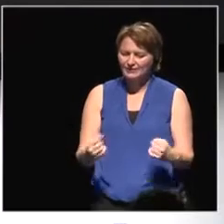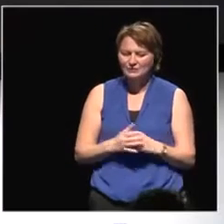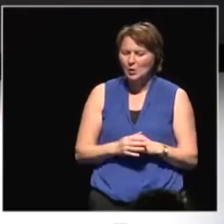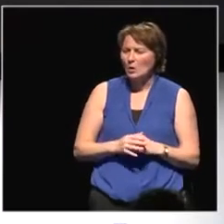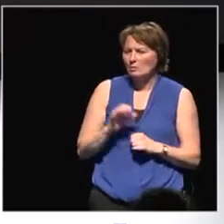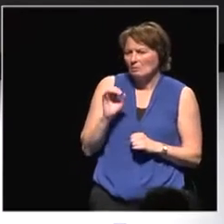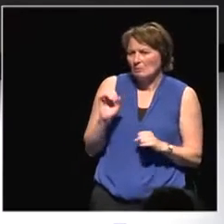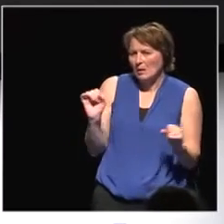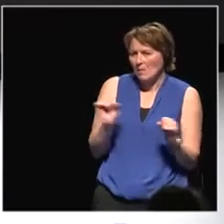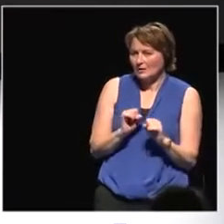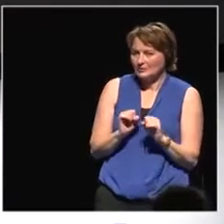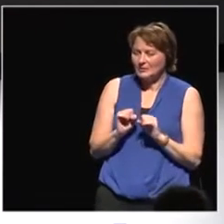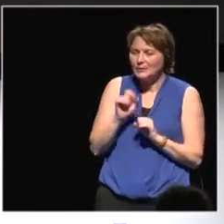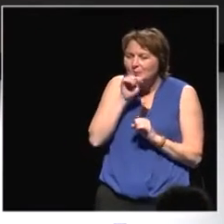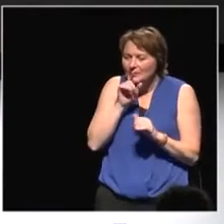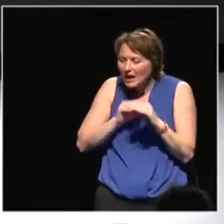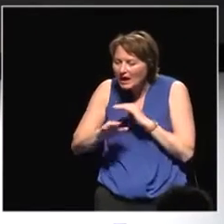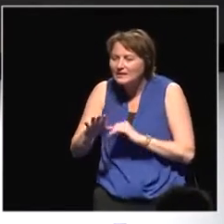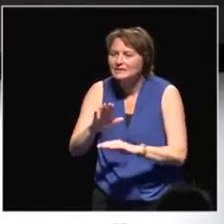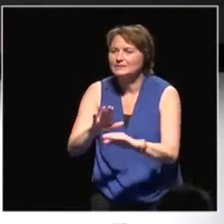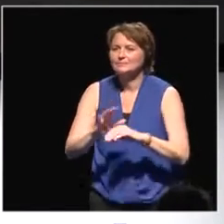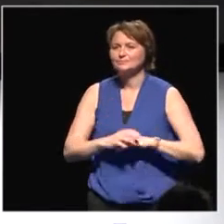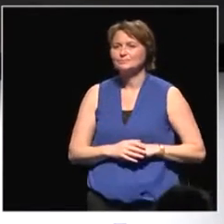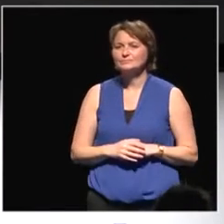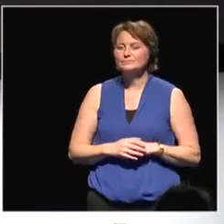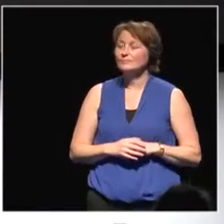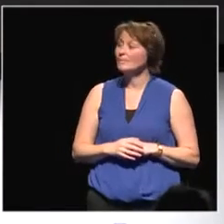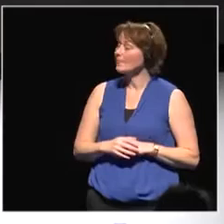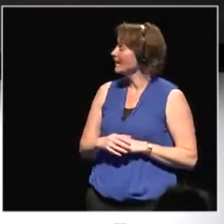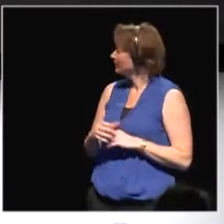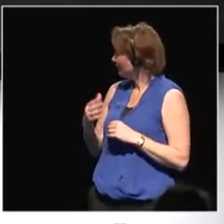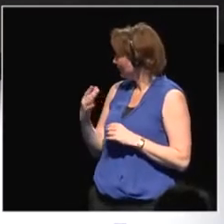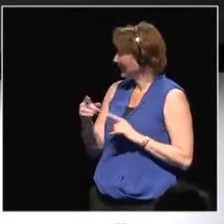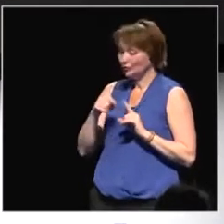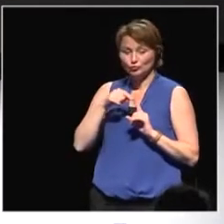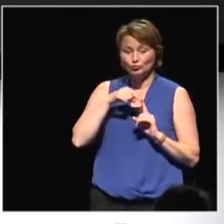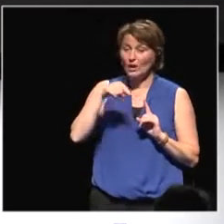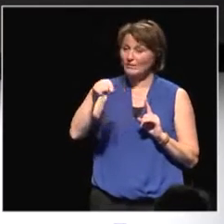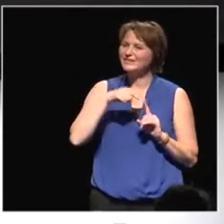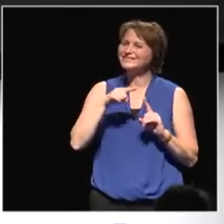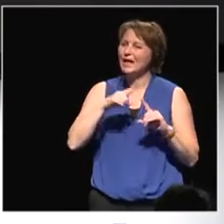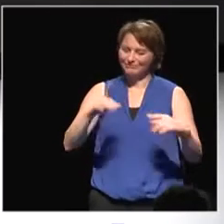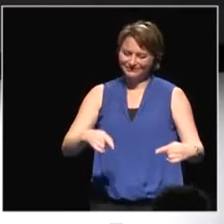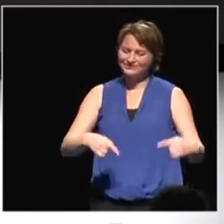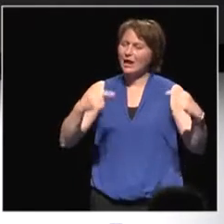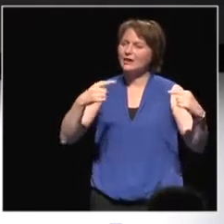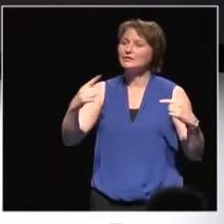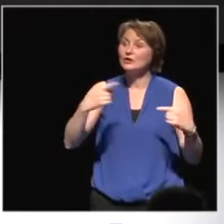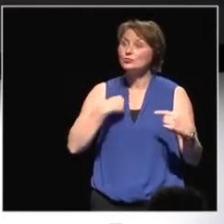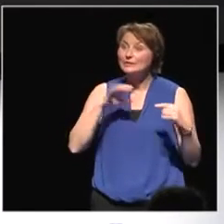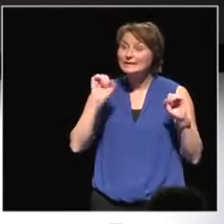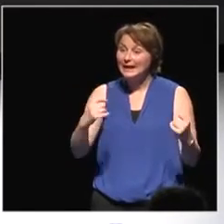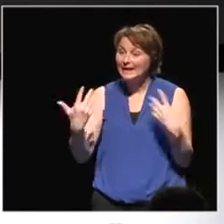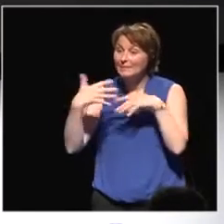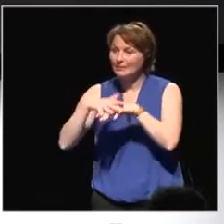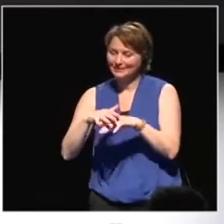them, I believe very much as well. So, but you made already references on the challenges of the implementation and so on, which actually will